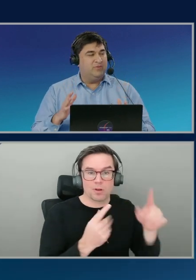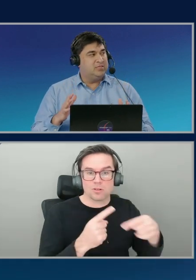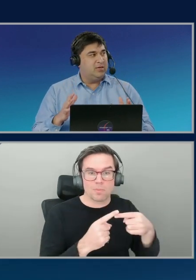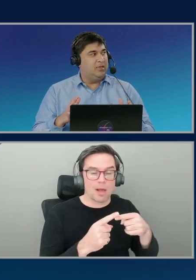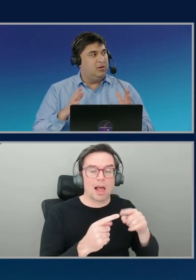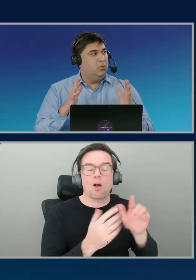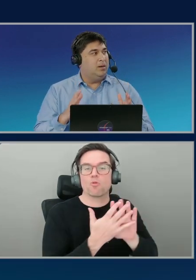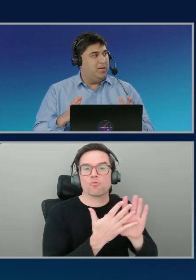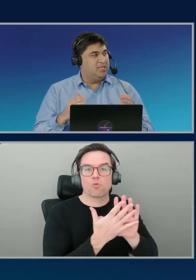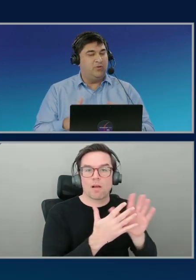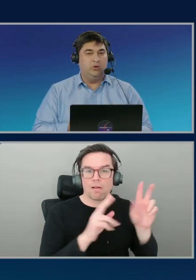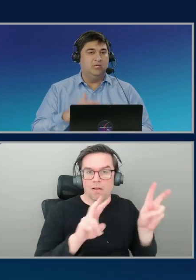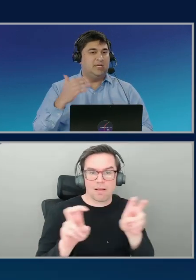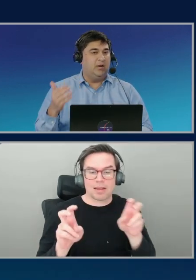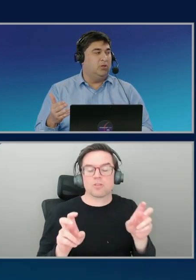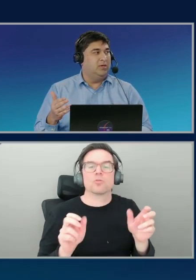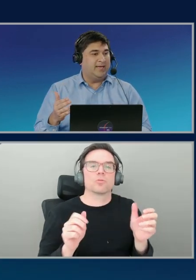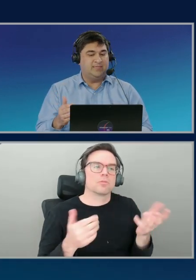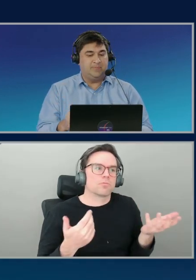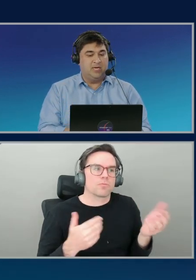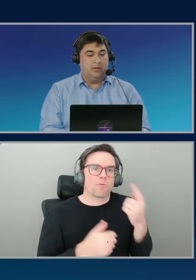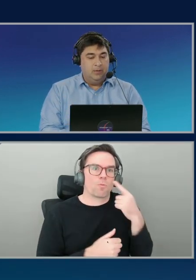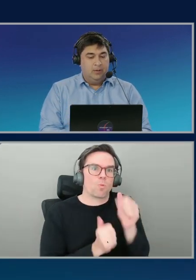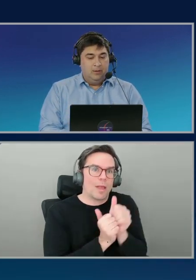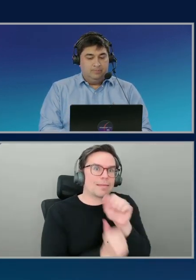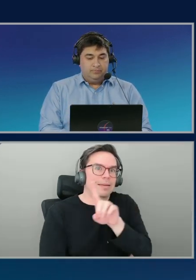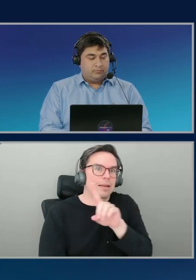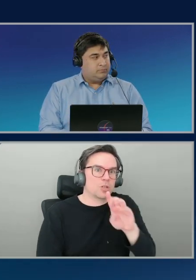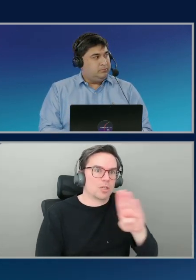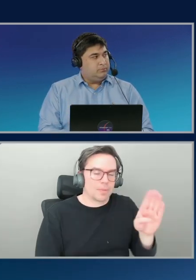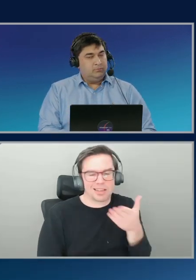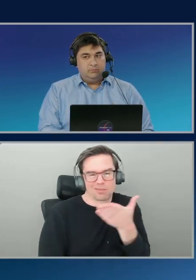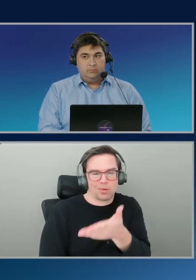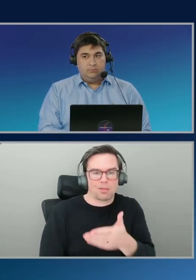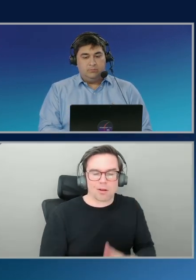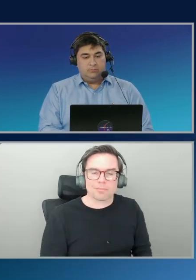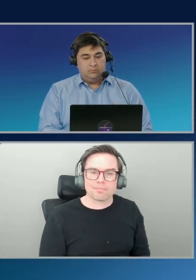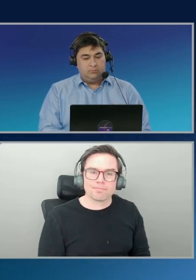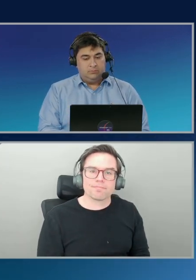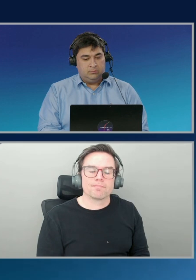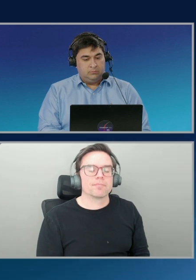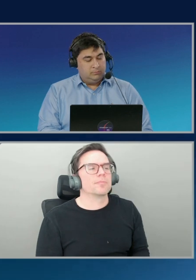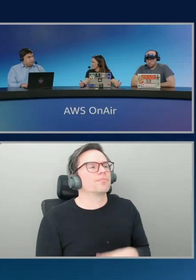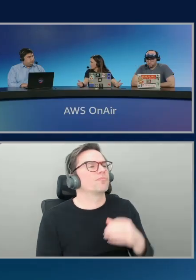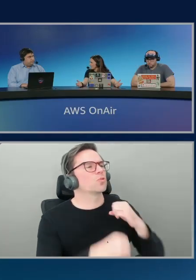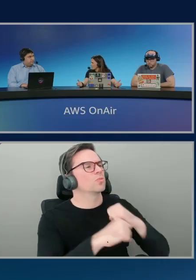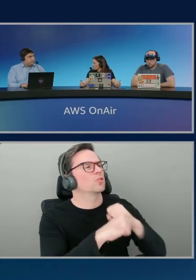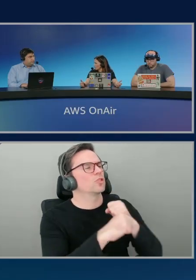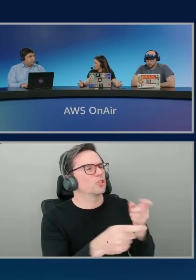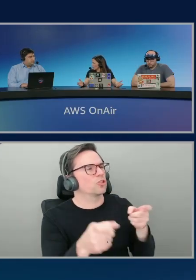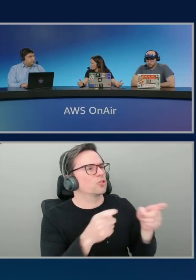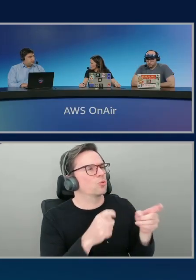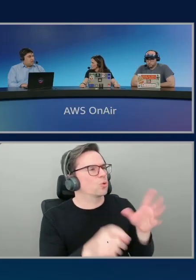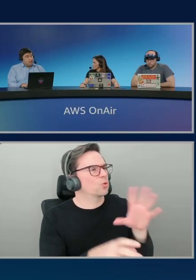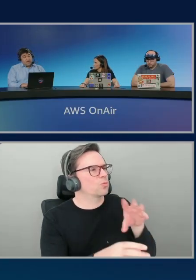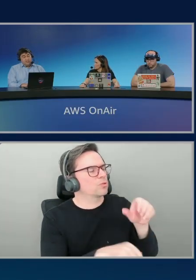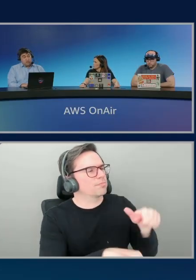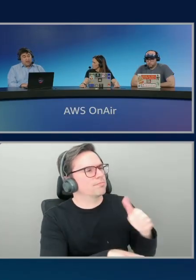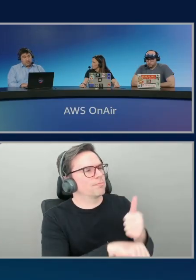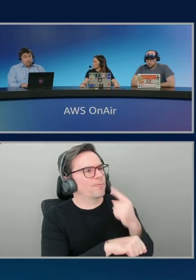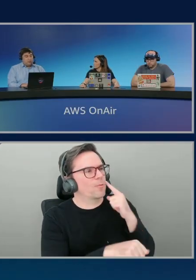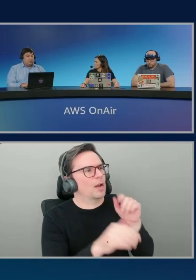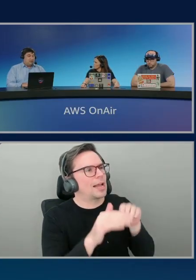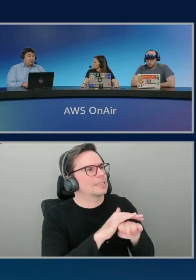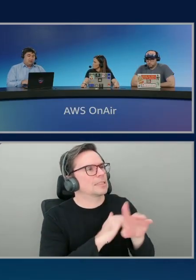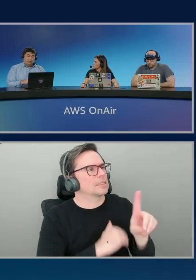putting all of this together in one place for you to decide what the next steps are. And what security controls are in place for like accessing all this data? Right.